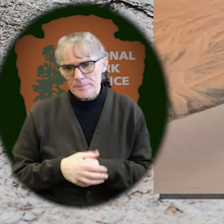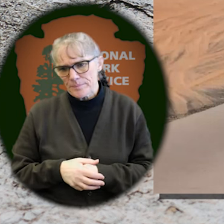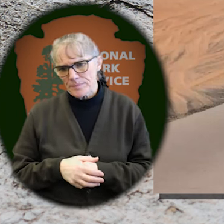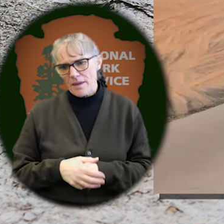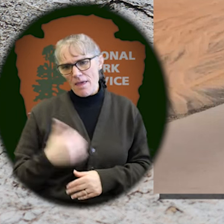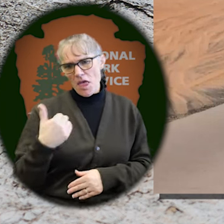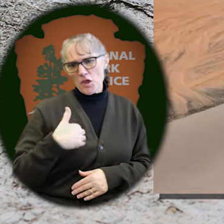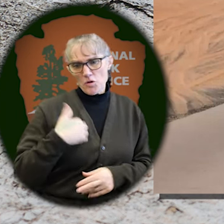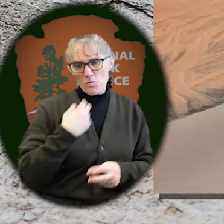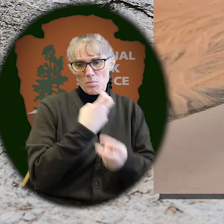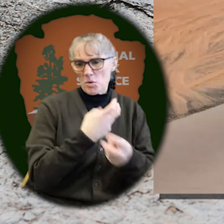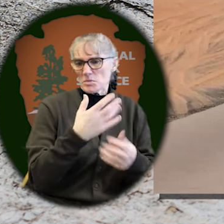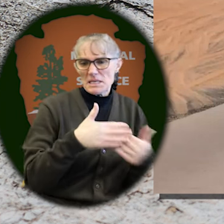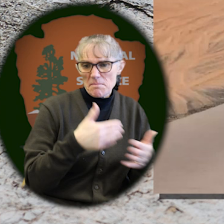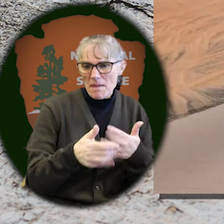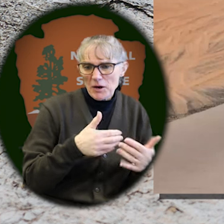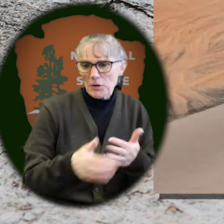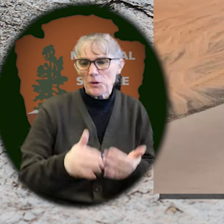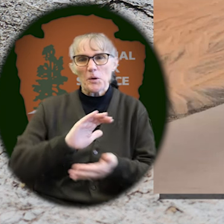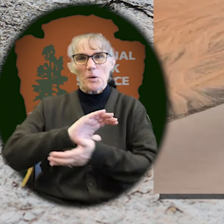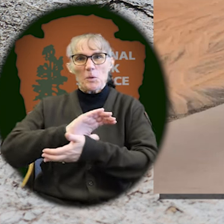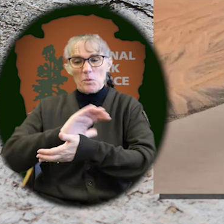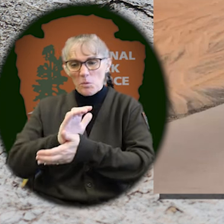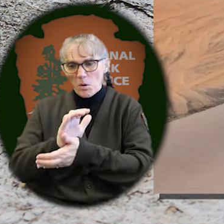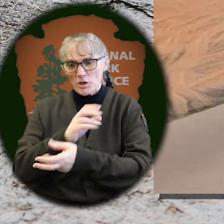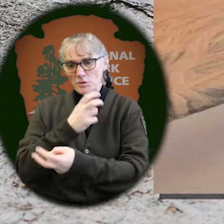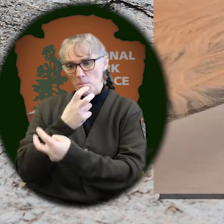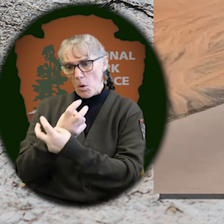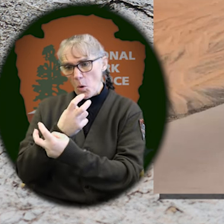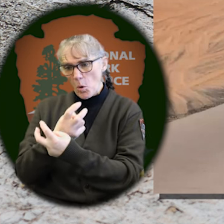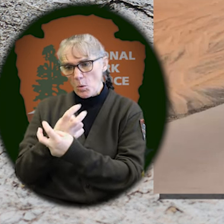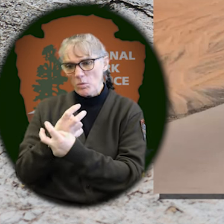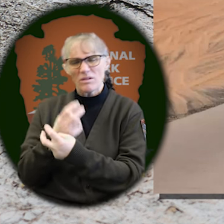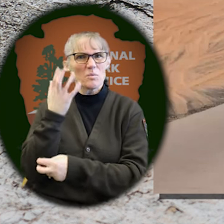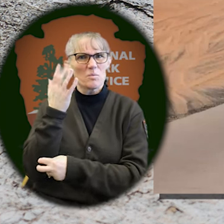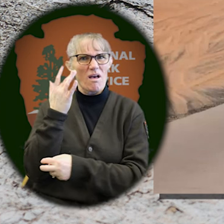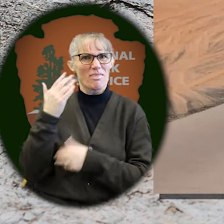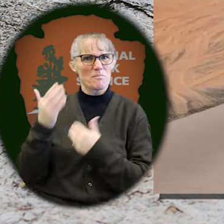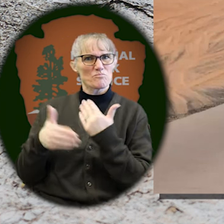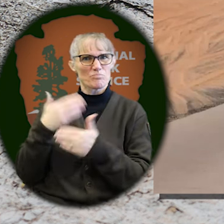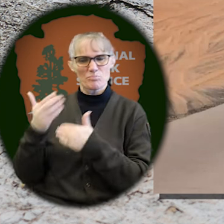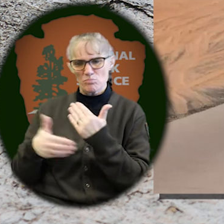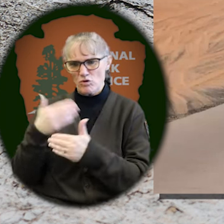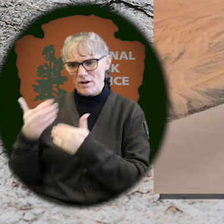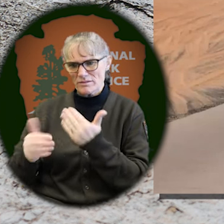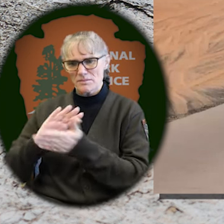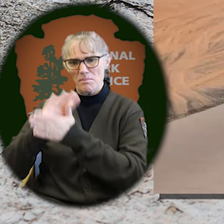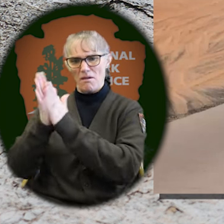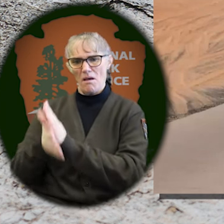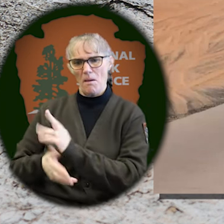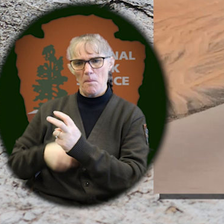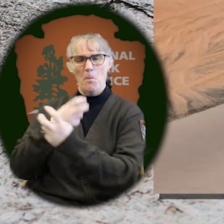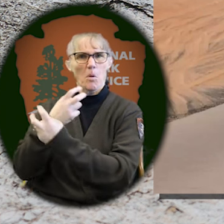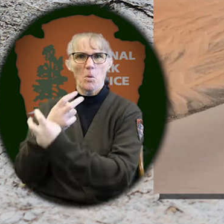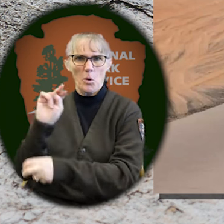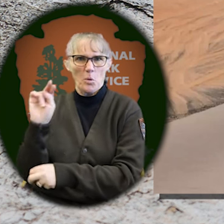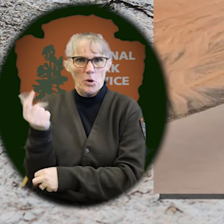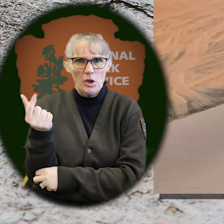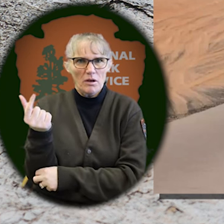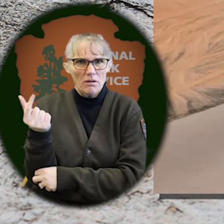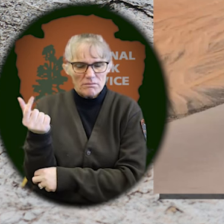juveniles, or even if the sample was crushed due to a